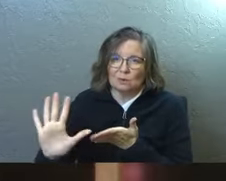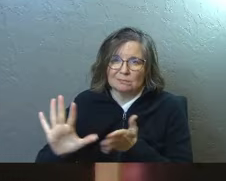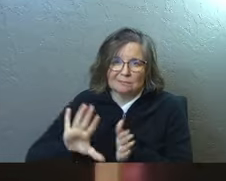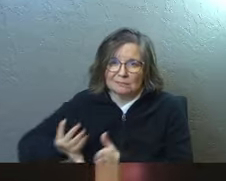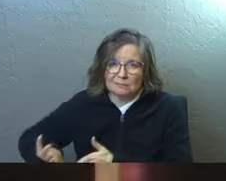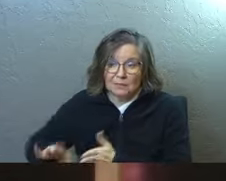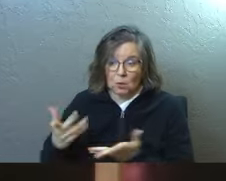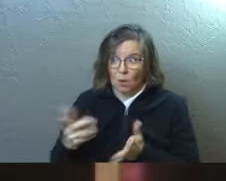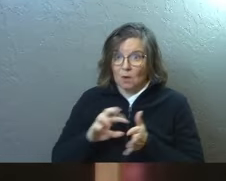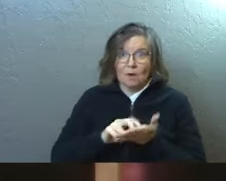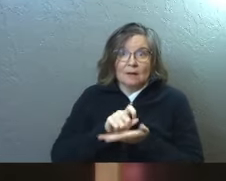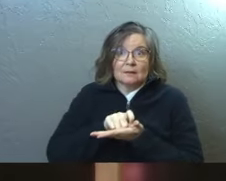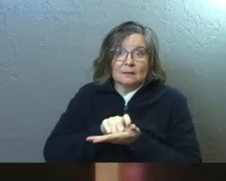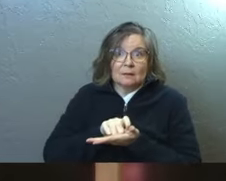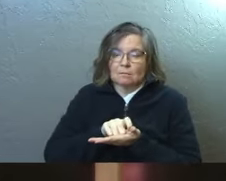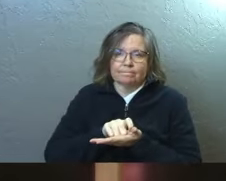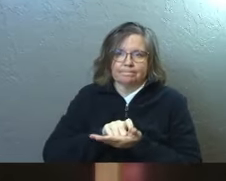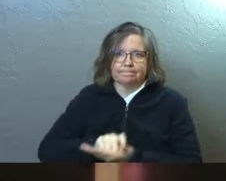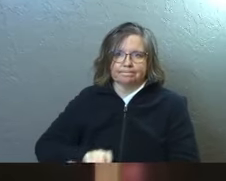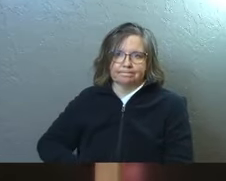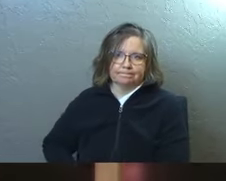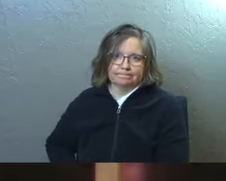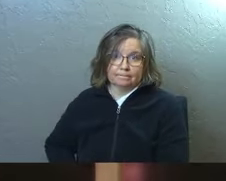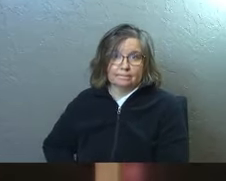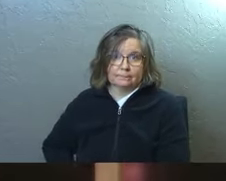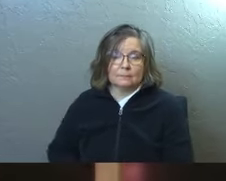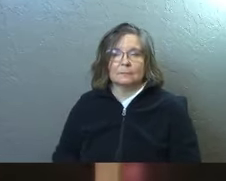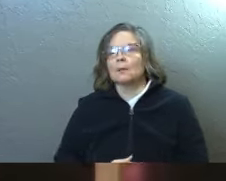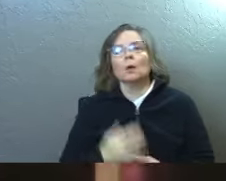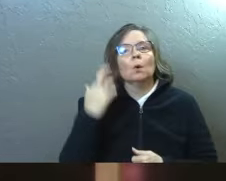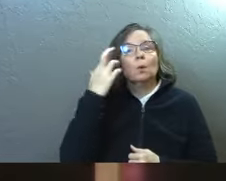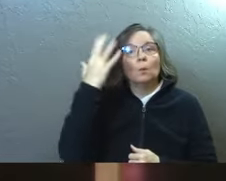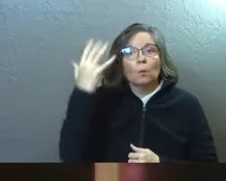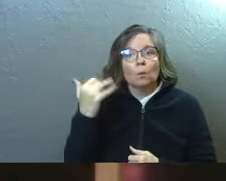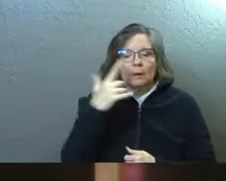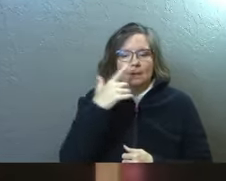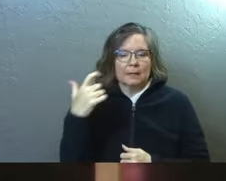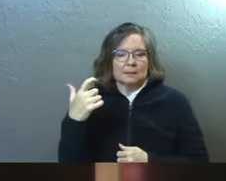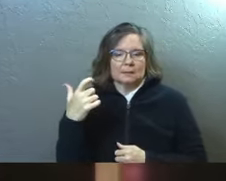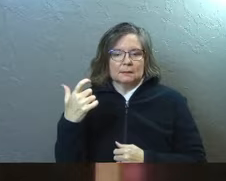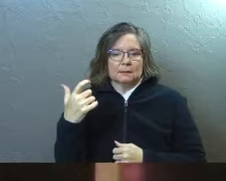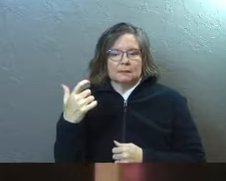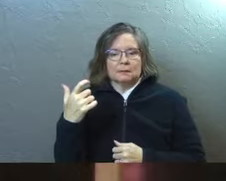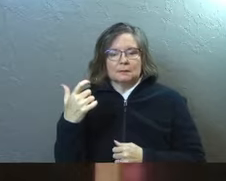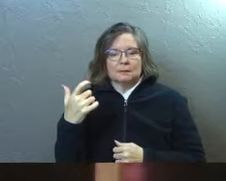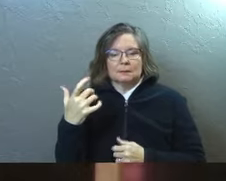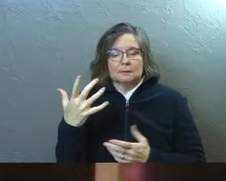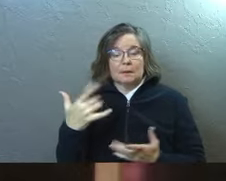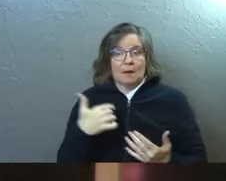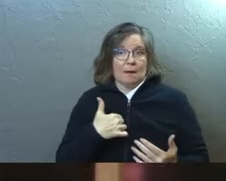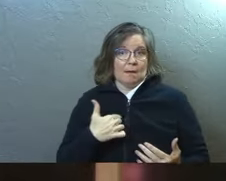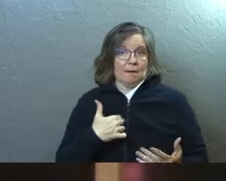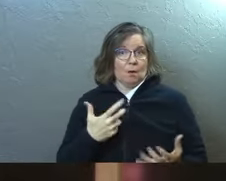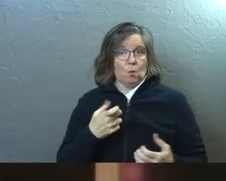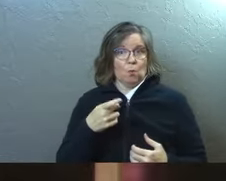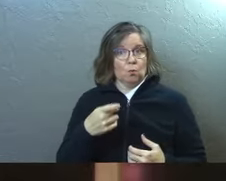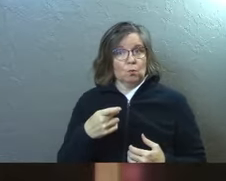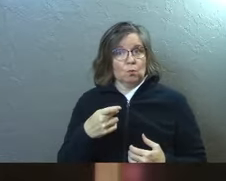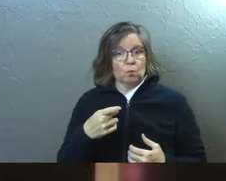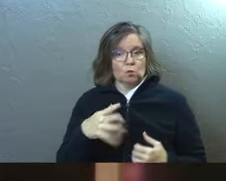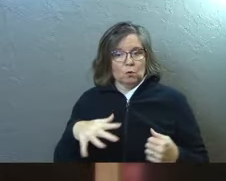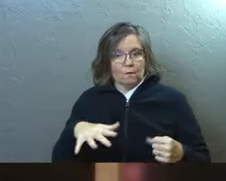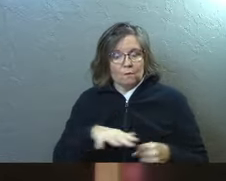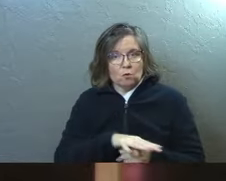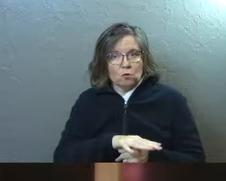So if you're already ready, put them away. Um, the reason is, is because I want you to